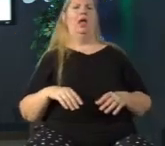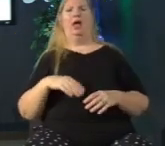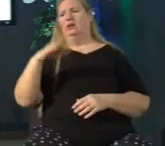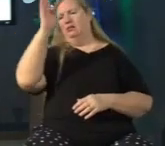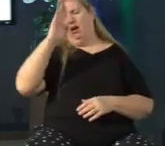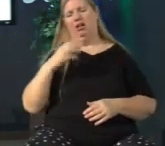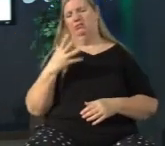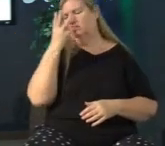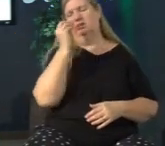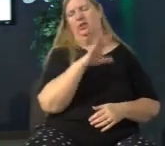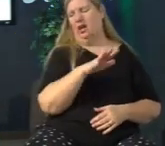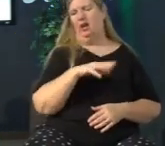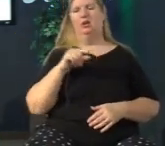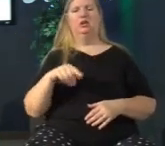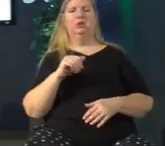that we're worthless